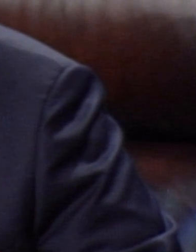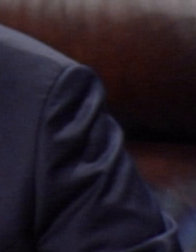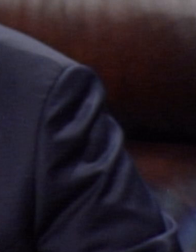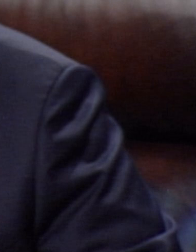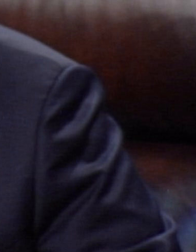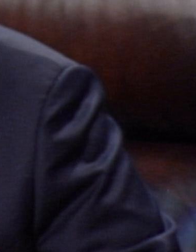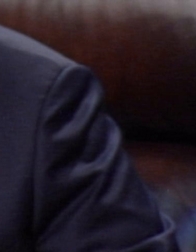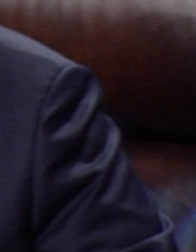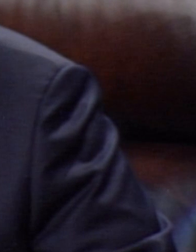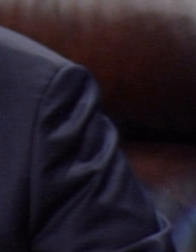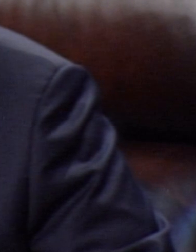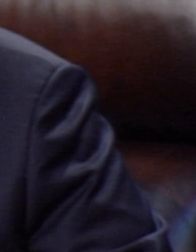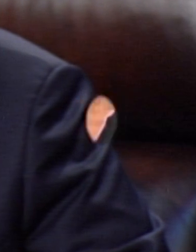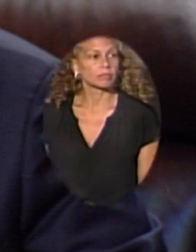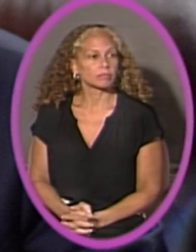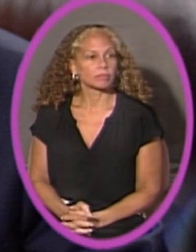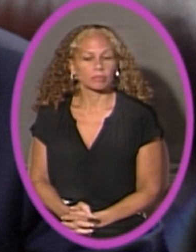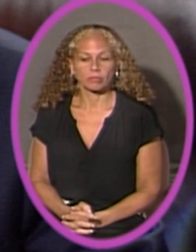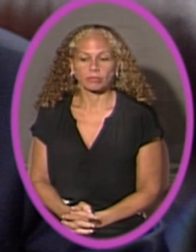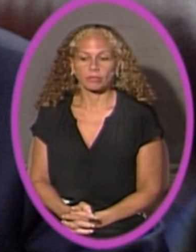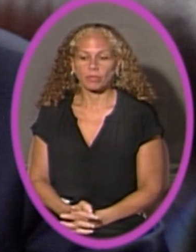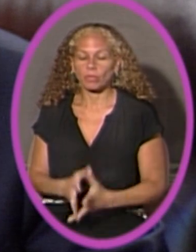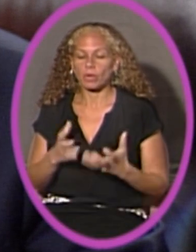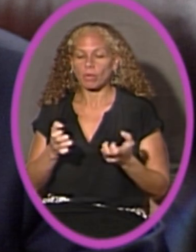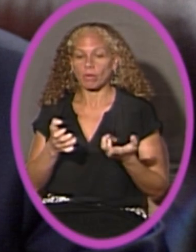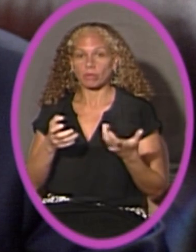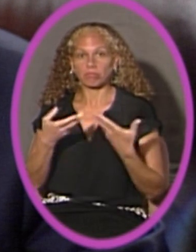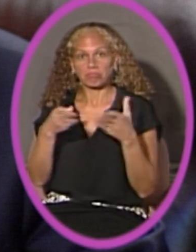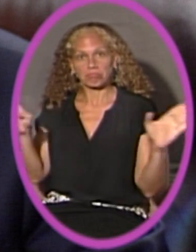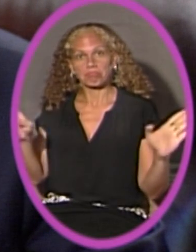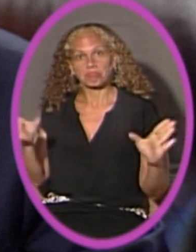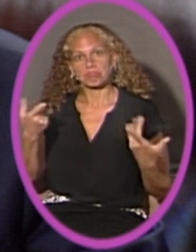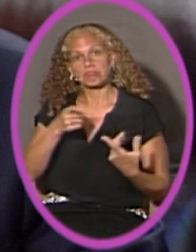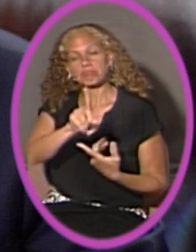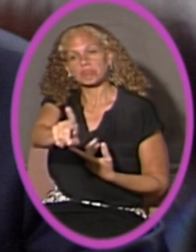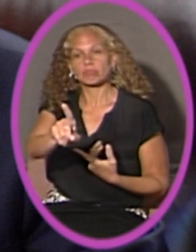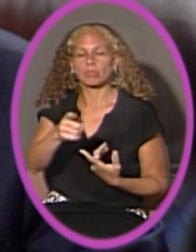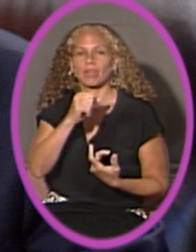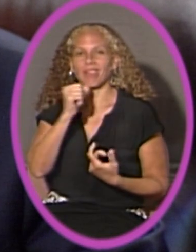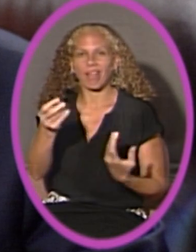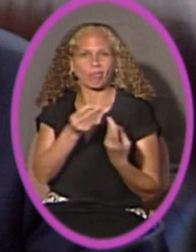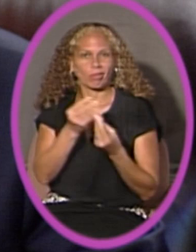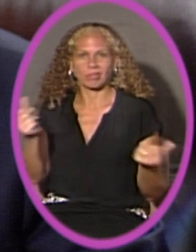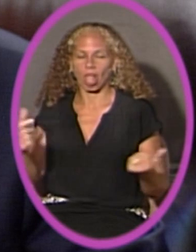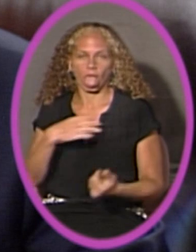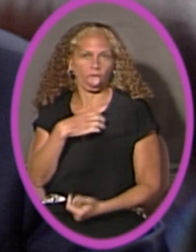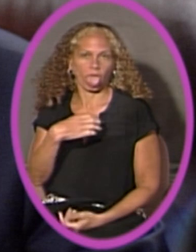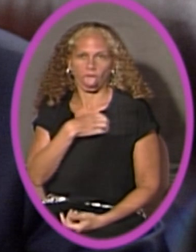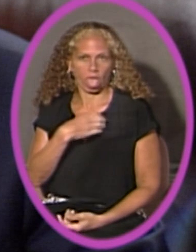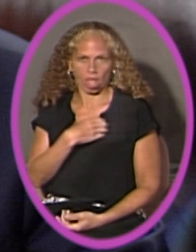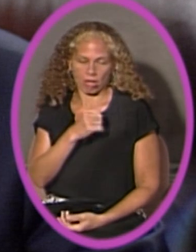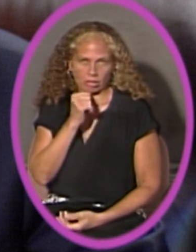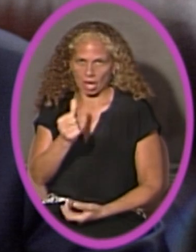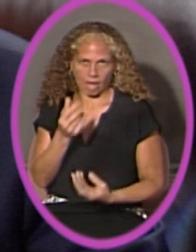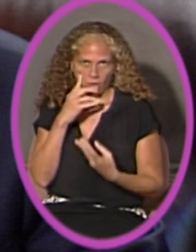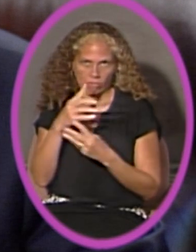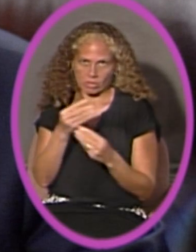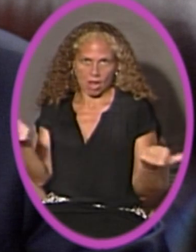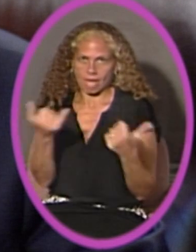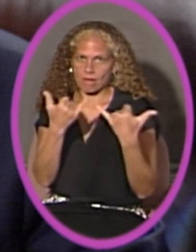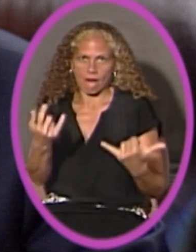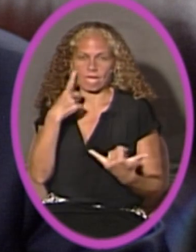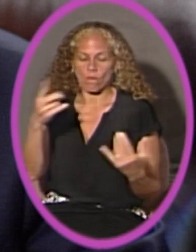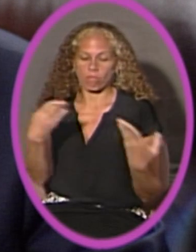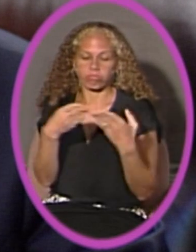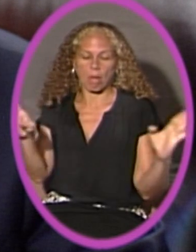public to address general matters within the board's jurisdiction and not for resolving individual grievances or disputes. The board will